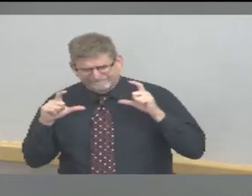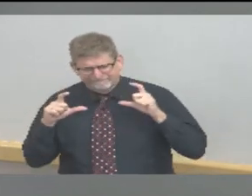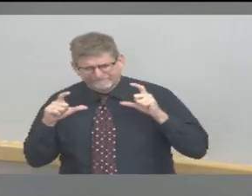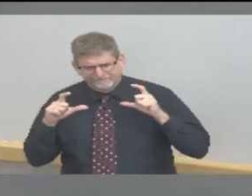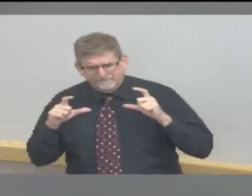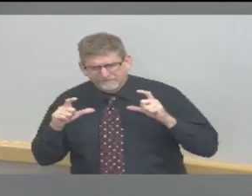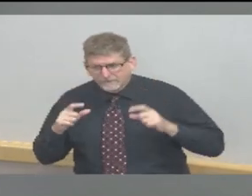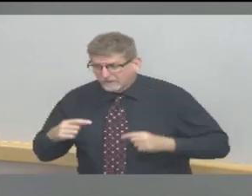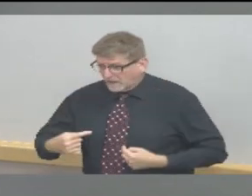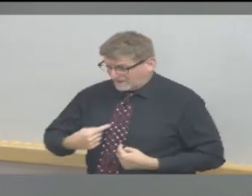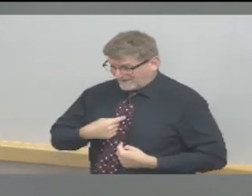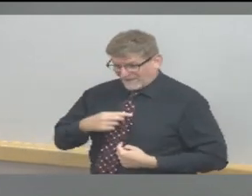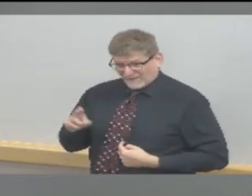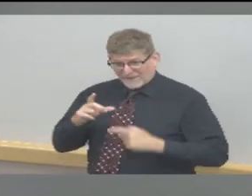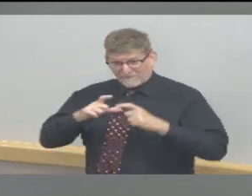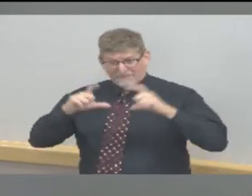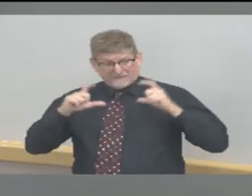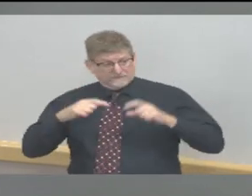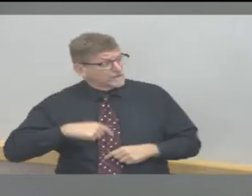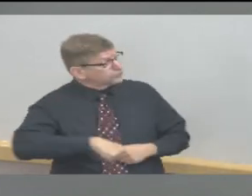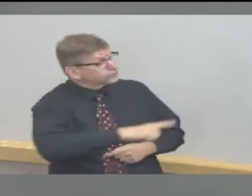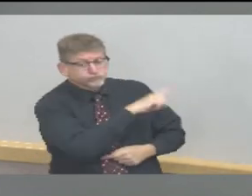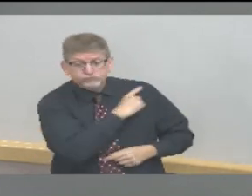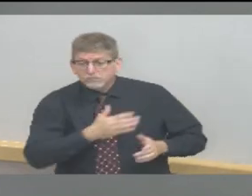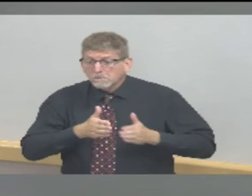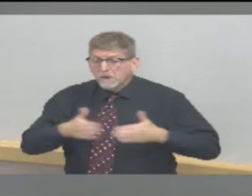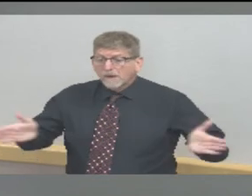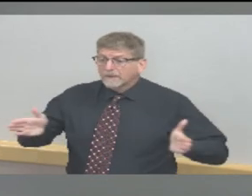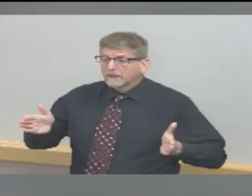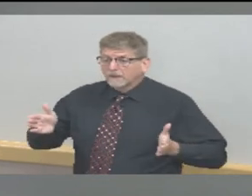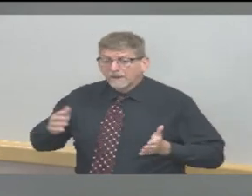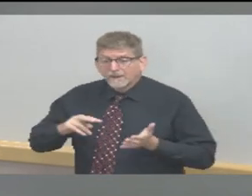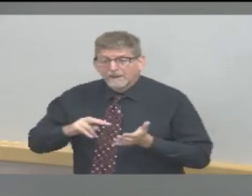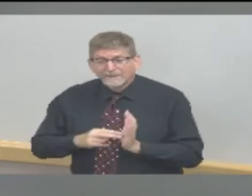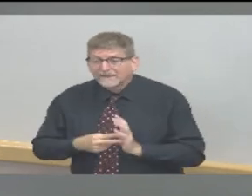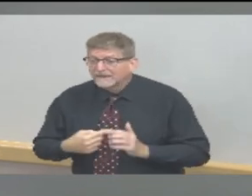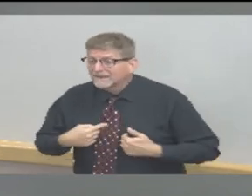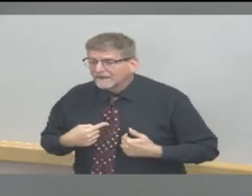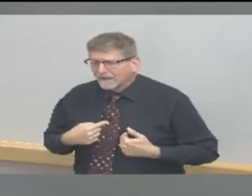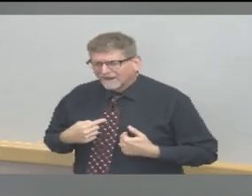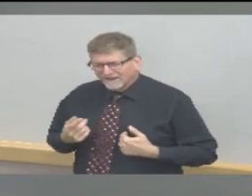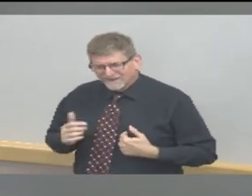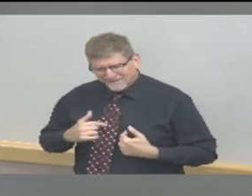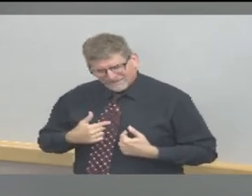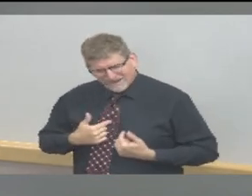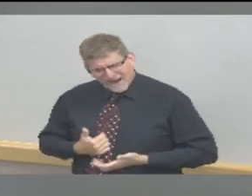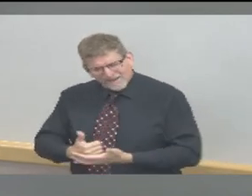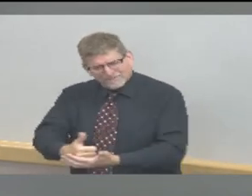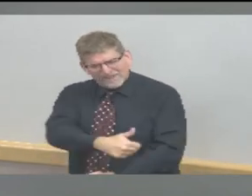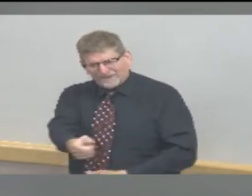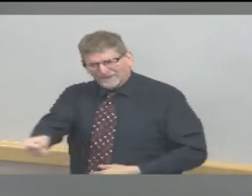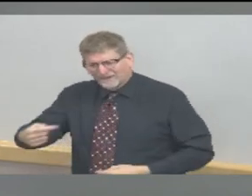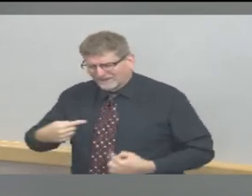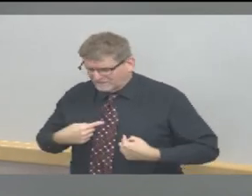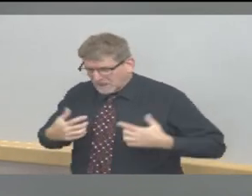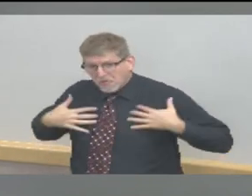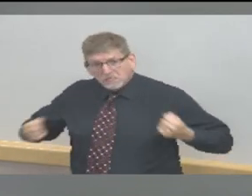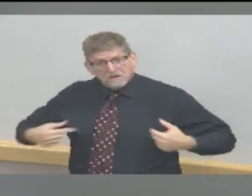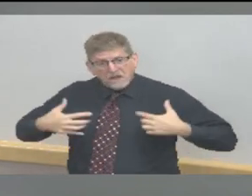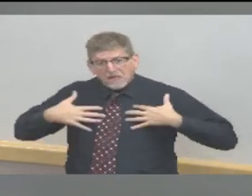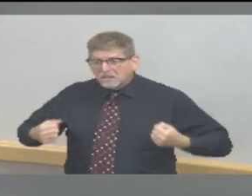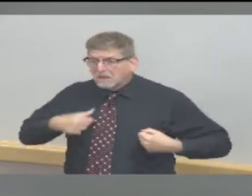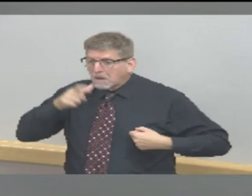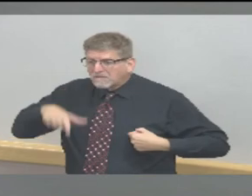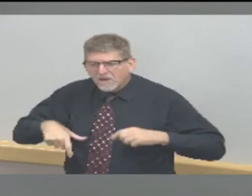setting I am helping to protect those around me just in case I happen to be one of those individuals who is carrying the